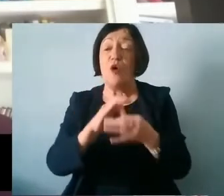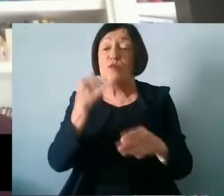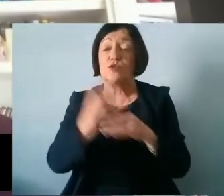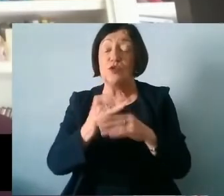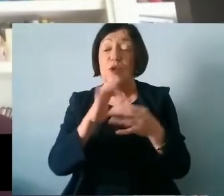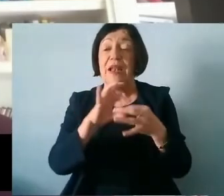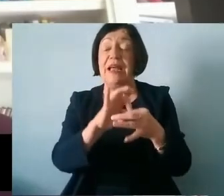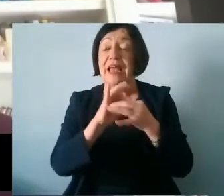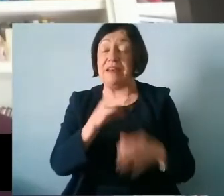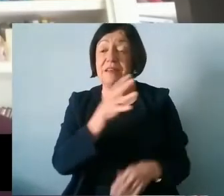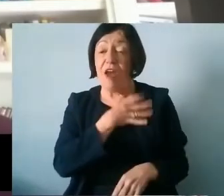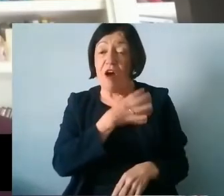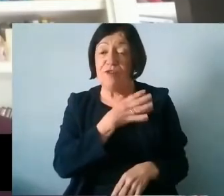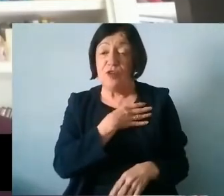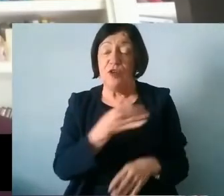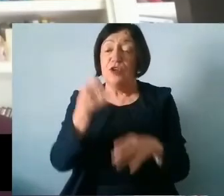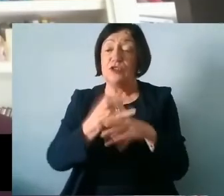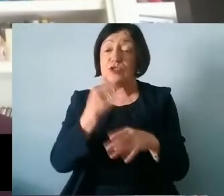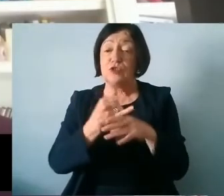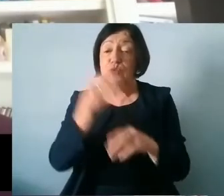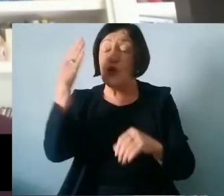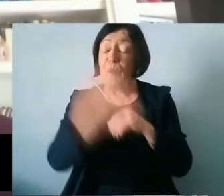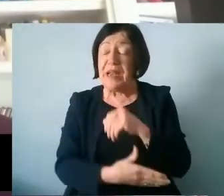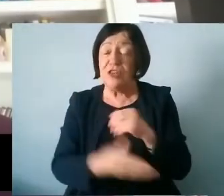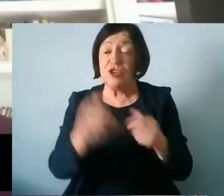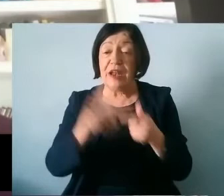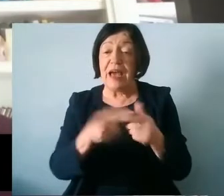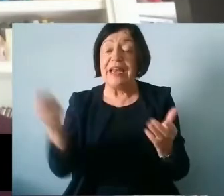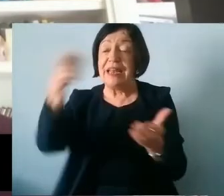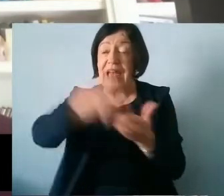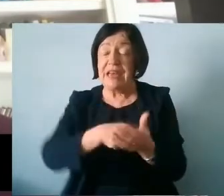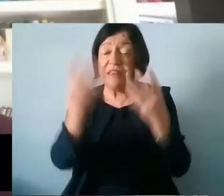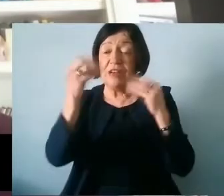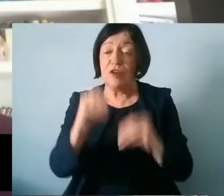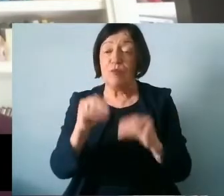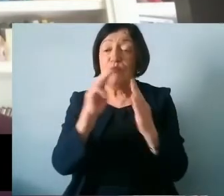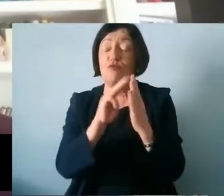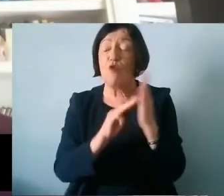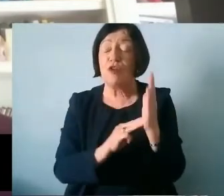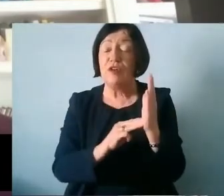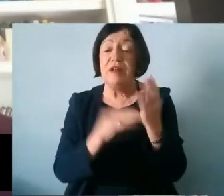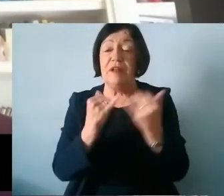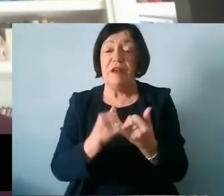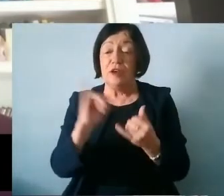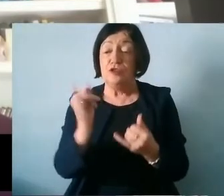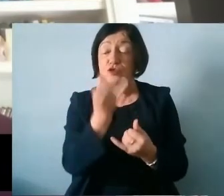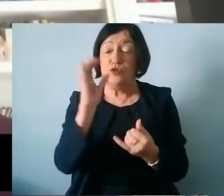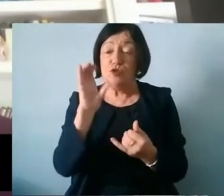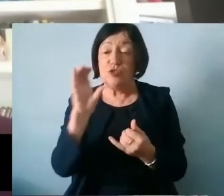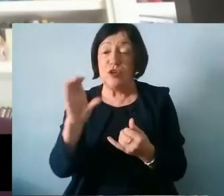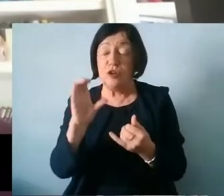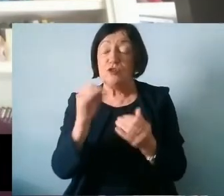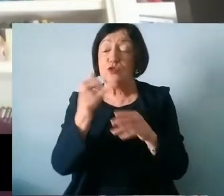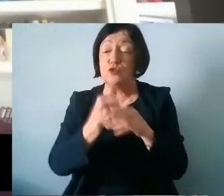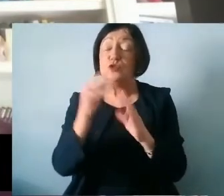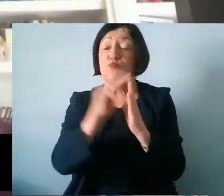officers, school completion and enhanced education programs, such as the Junior Cert Schools program